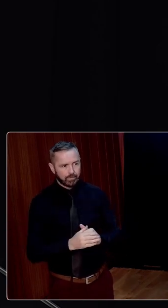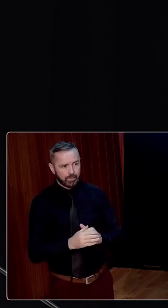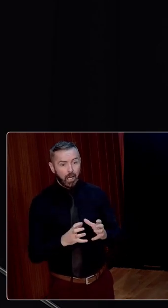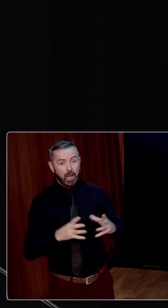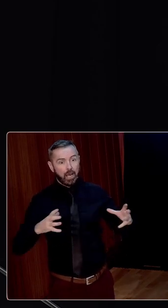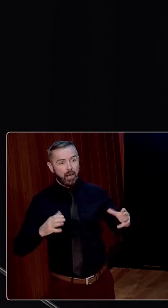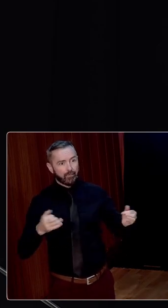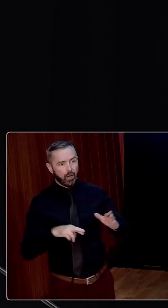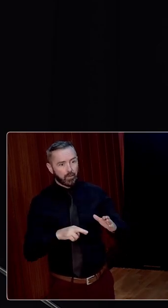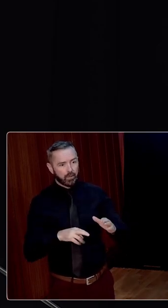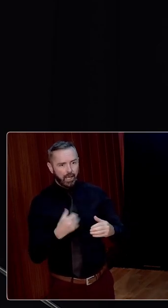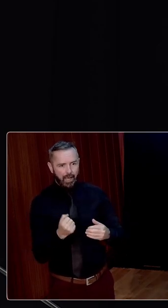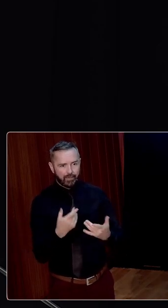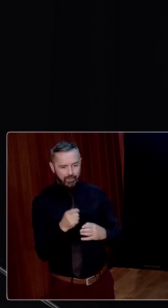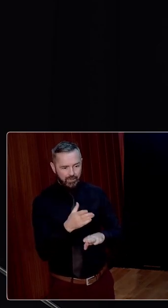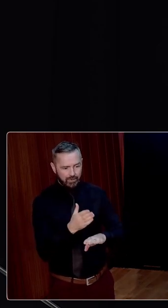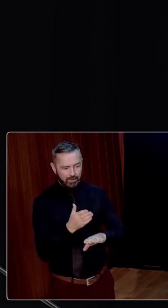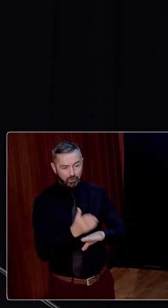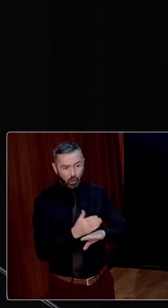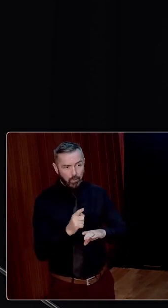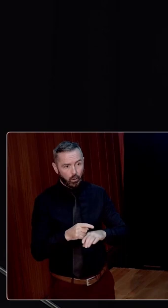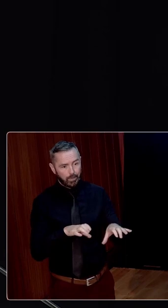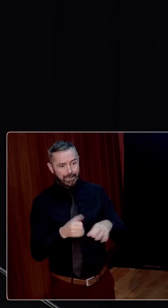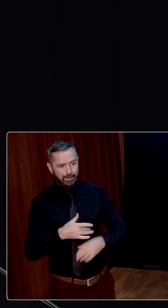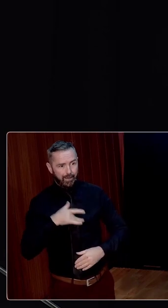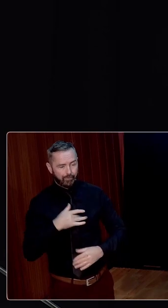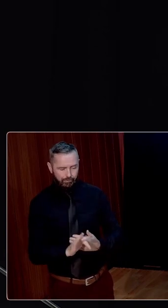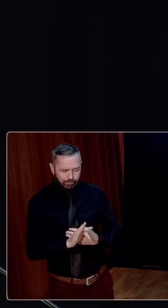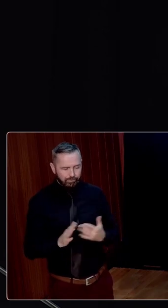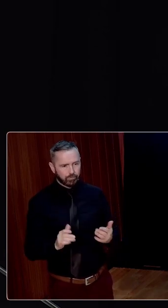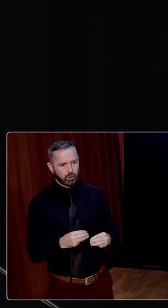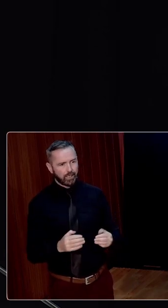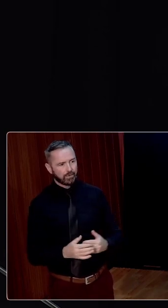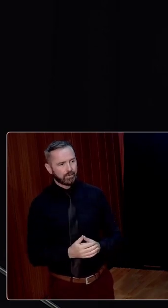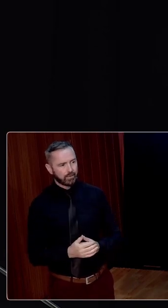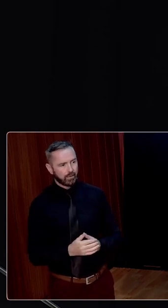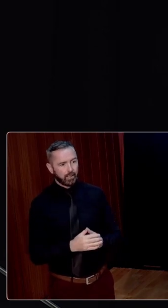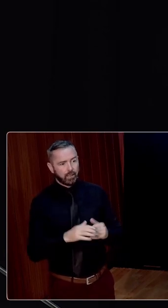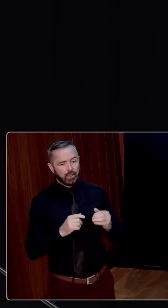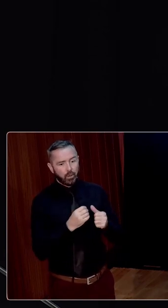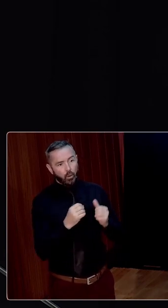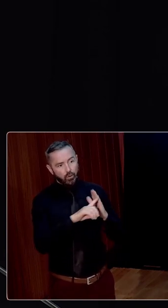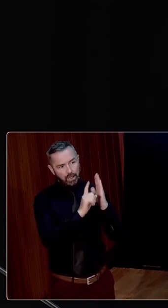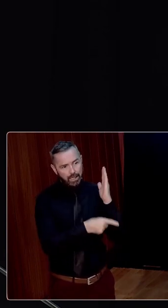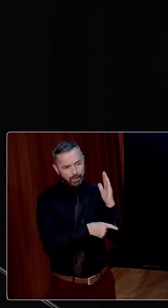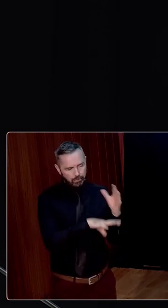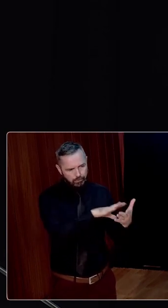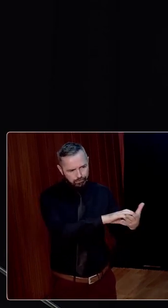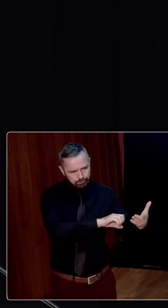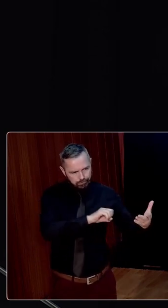larger farmer was to have his position safeguarded. That the remaining landlords would be stripped of their holdings was a given.